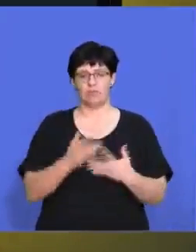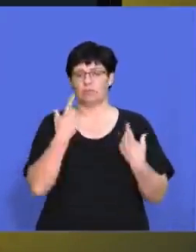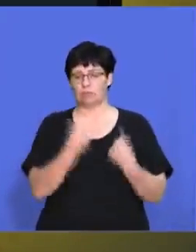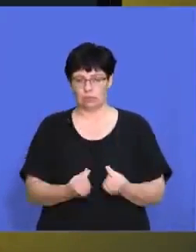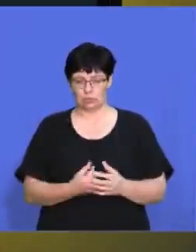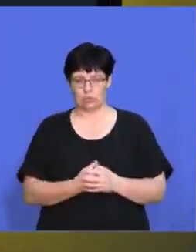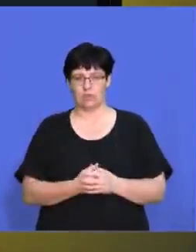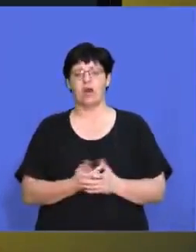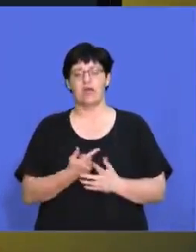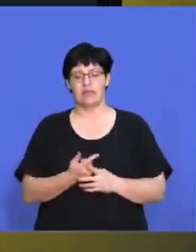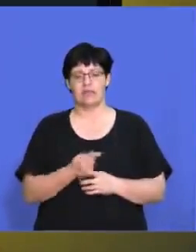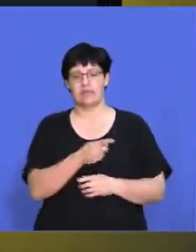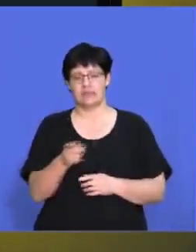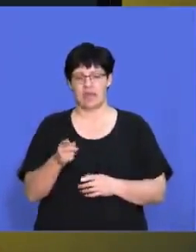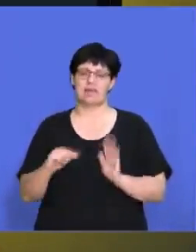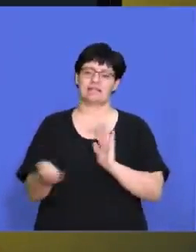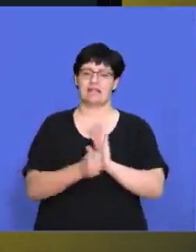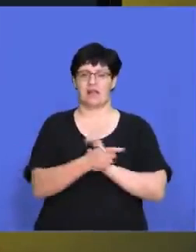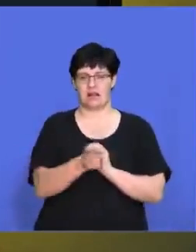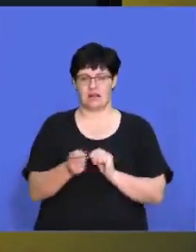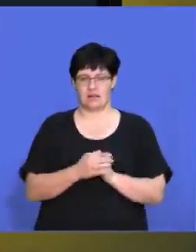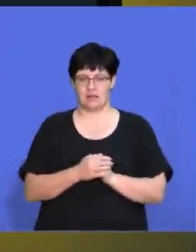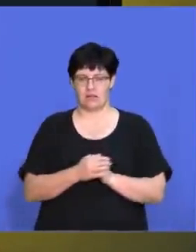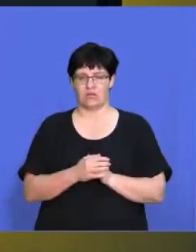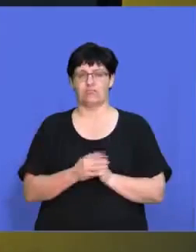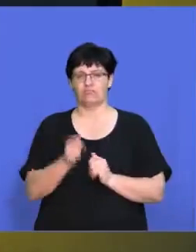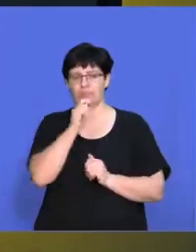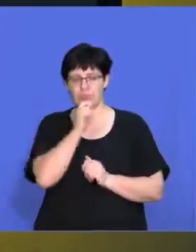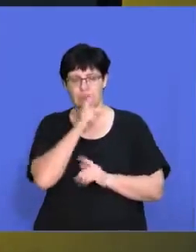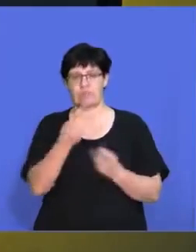They might sell it off there to use that money elsewhere.